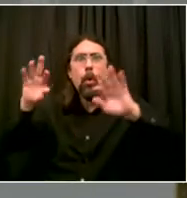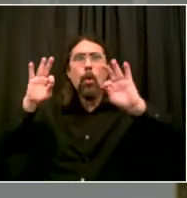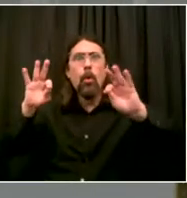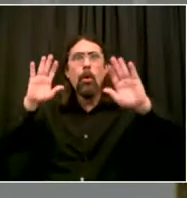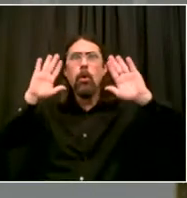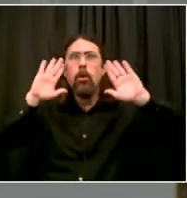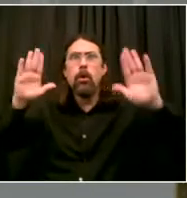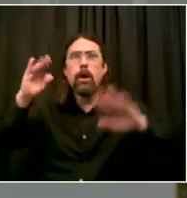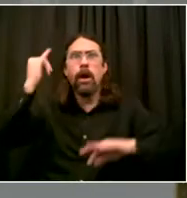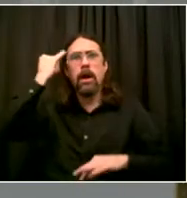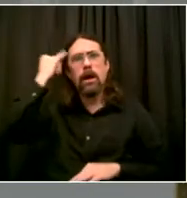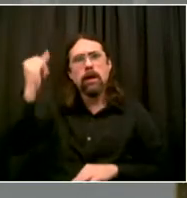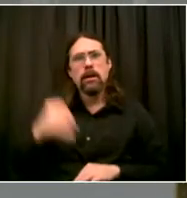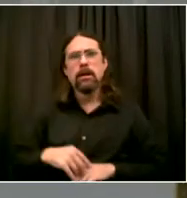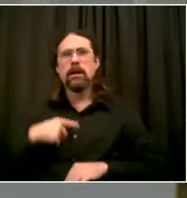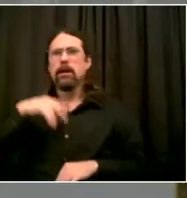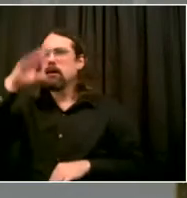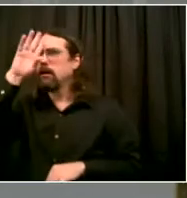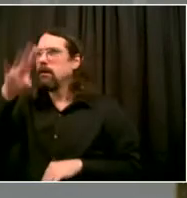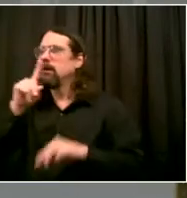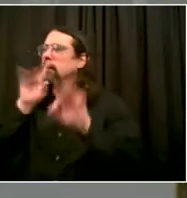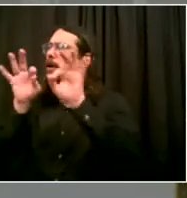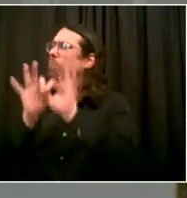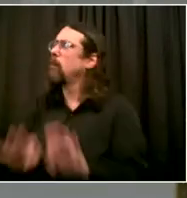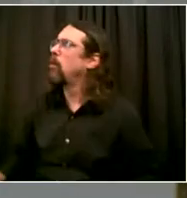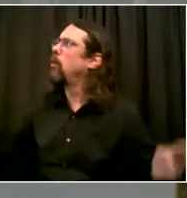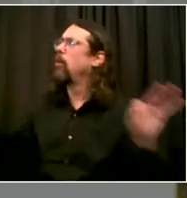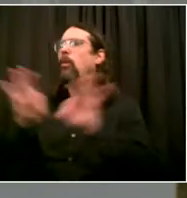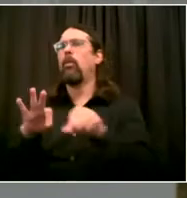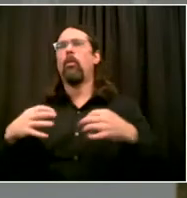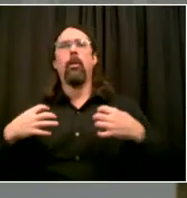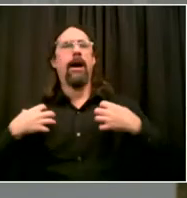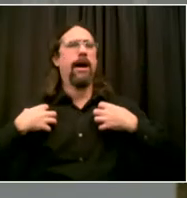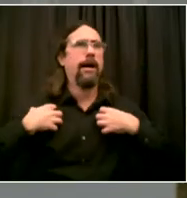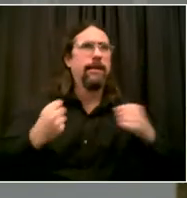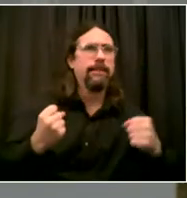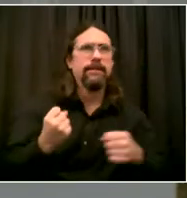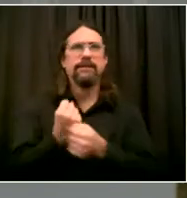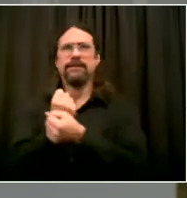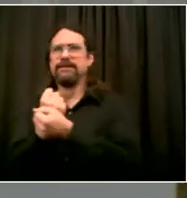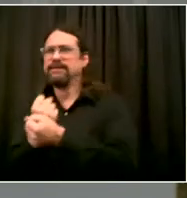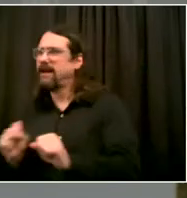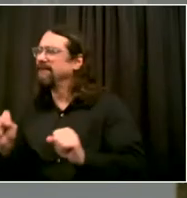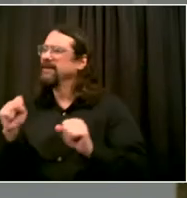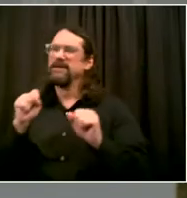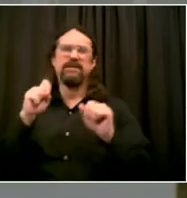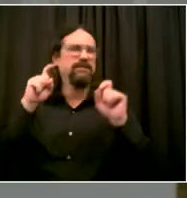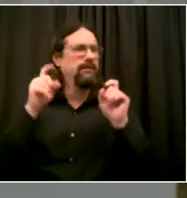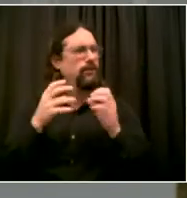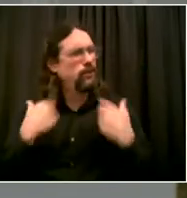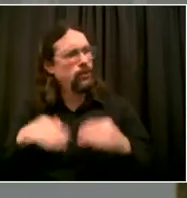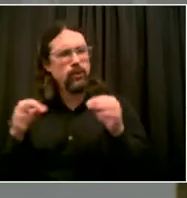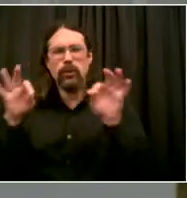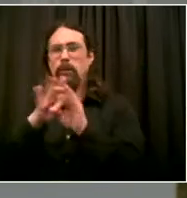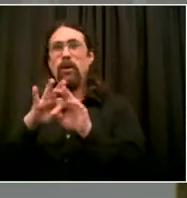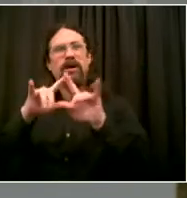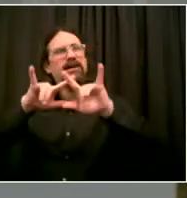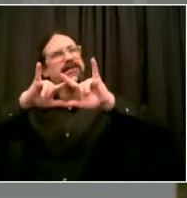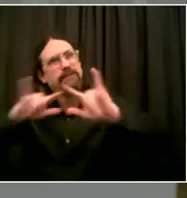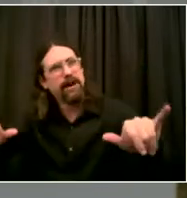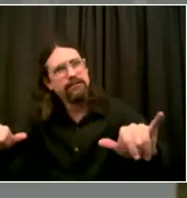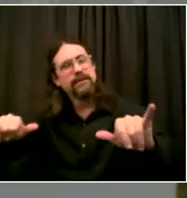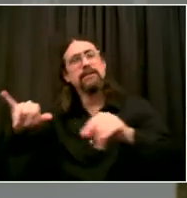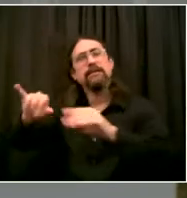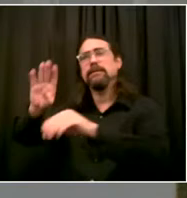challenge was finding a way to accommodate our large clientele in